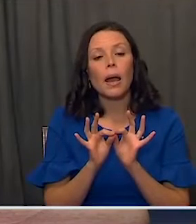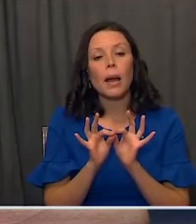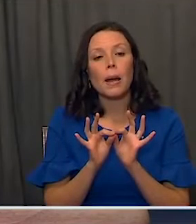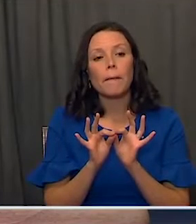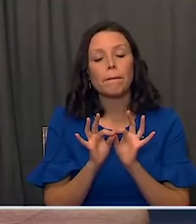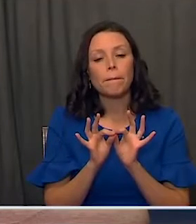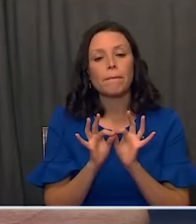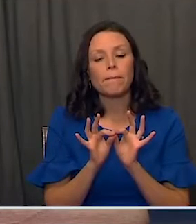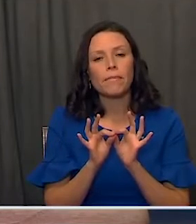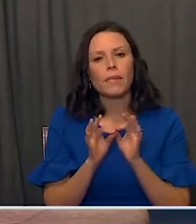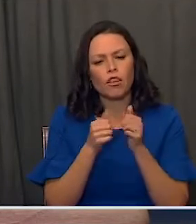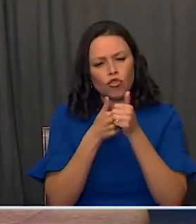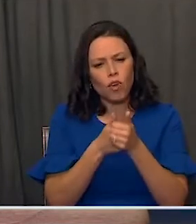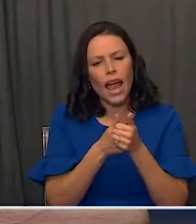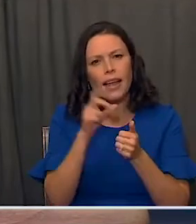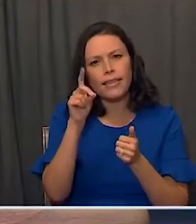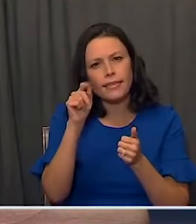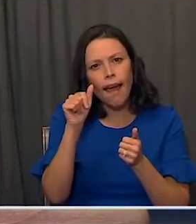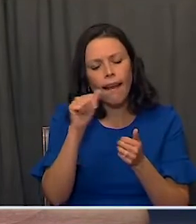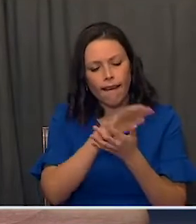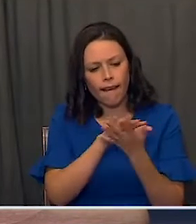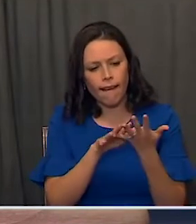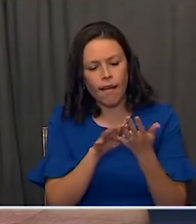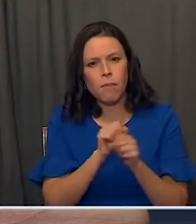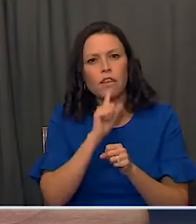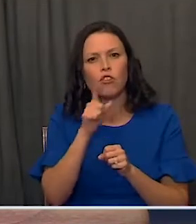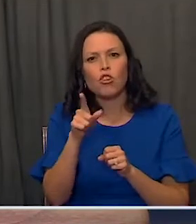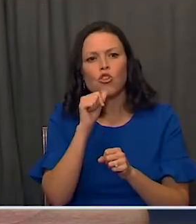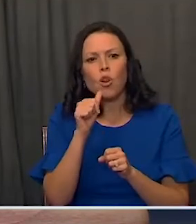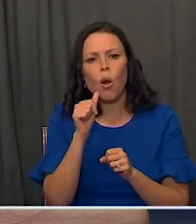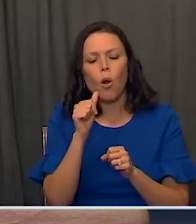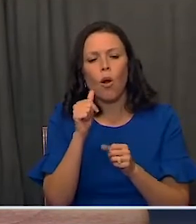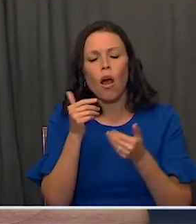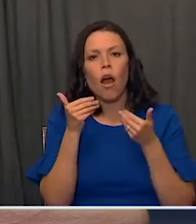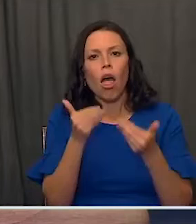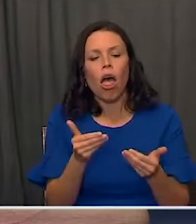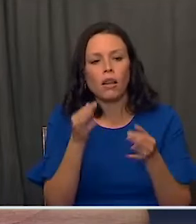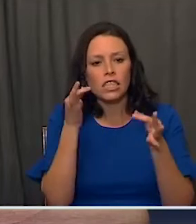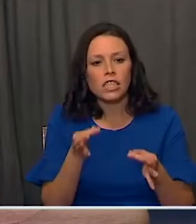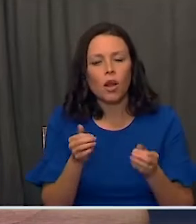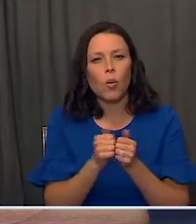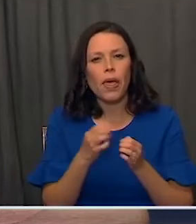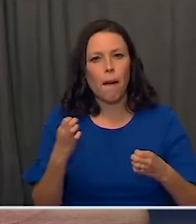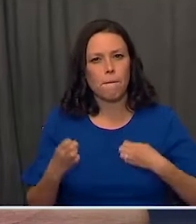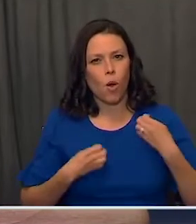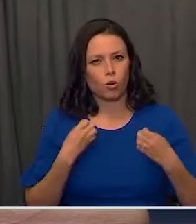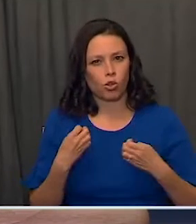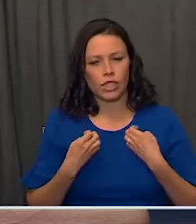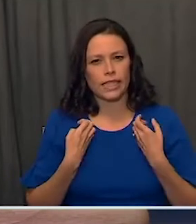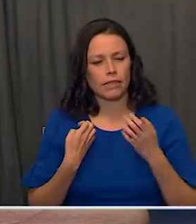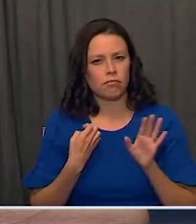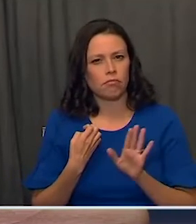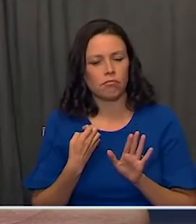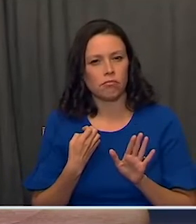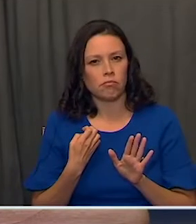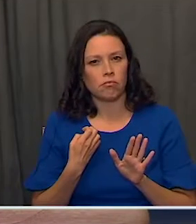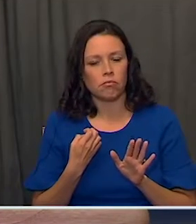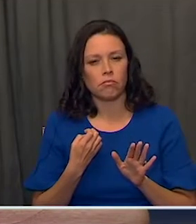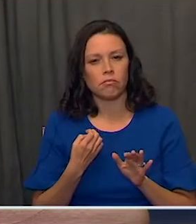following the data, making sure we don't make emotional decisions about what to close